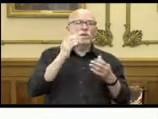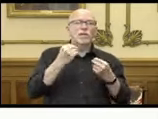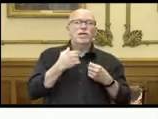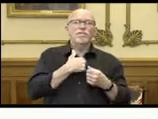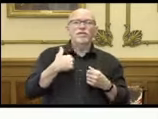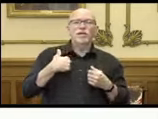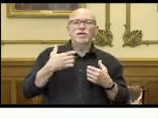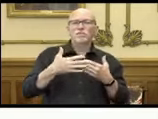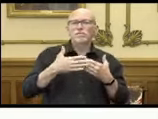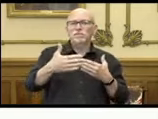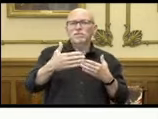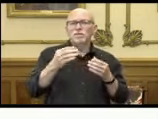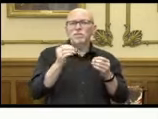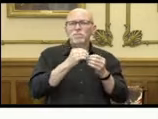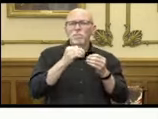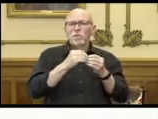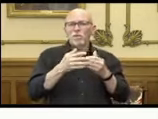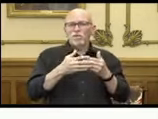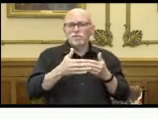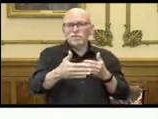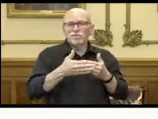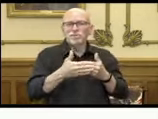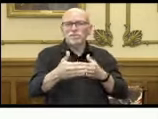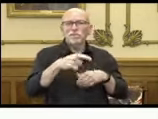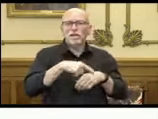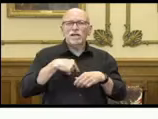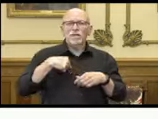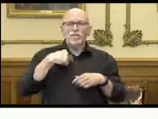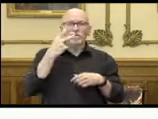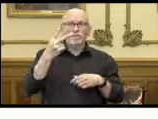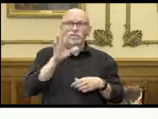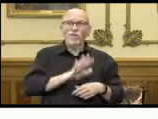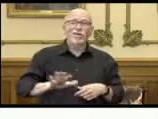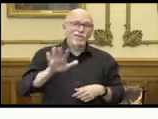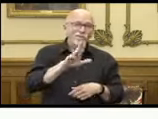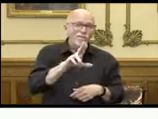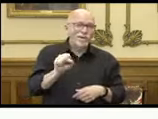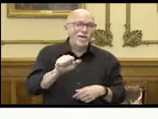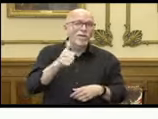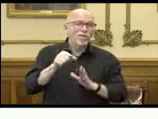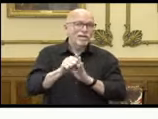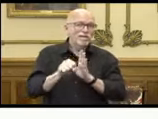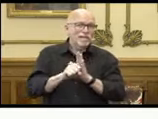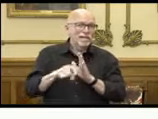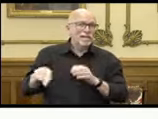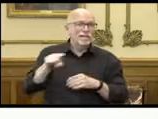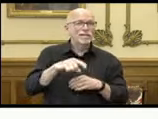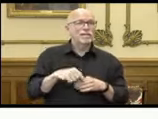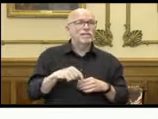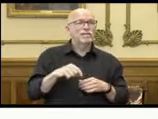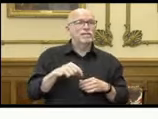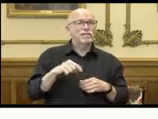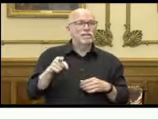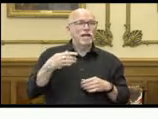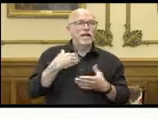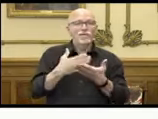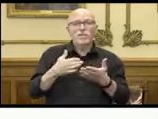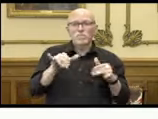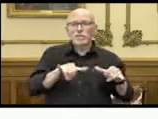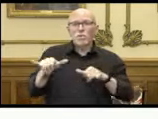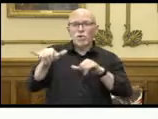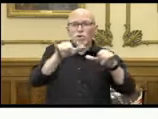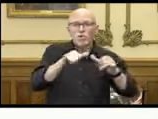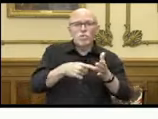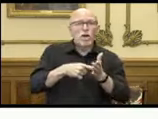kind of that that runway that we're seeing throughout the country and other states that have introduced similar requirements,